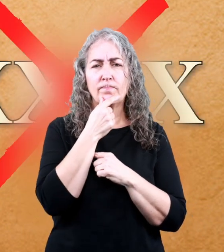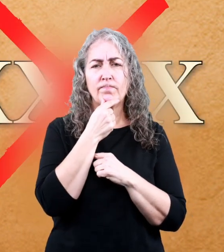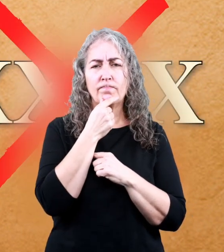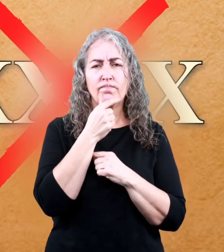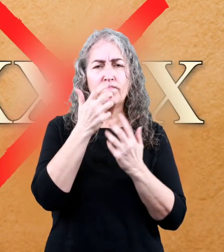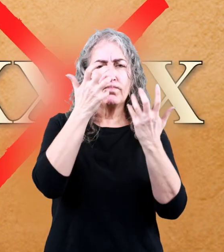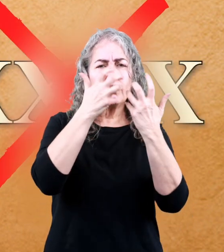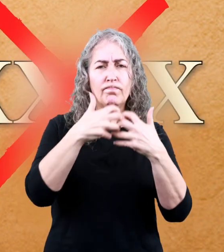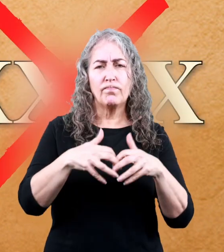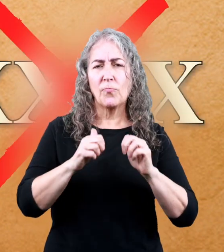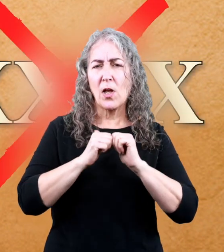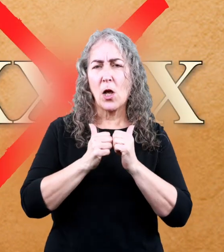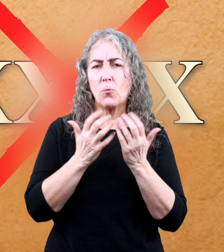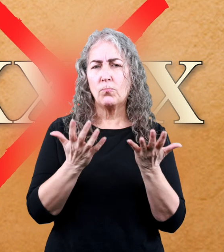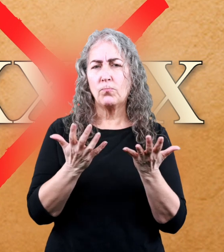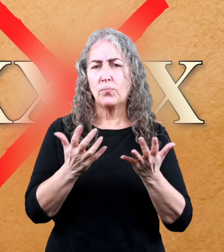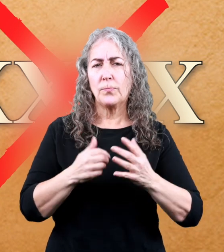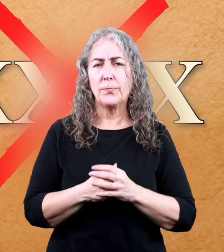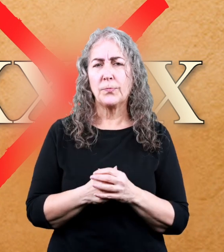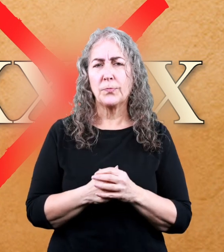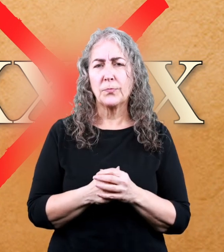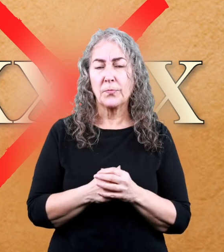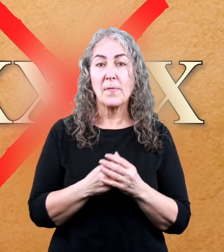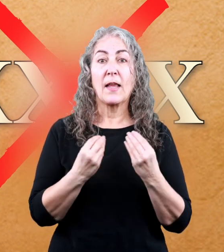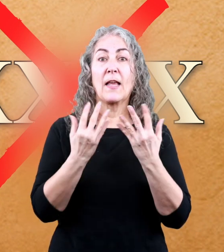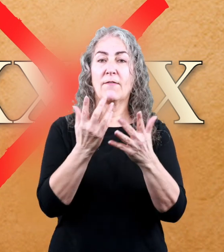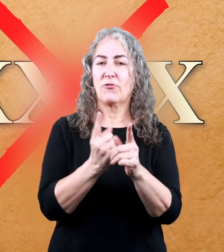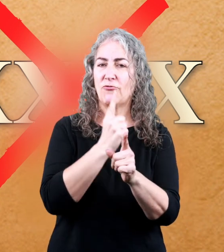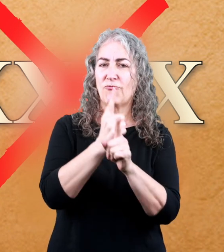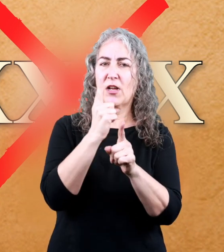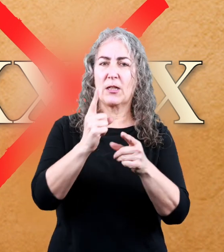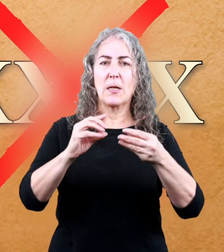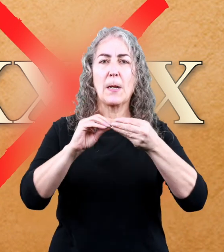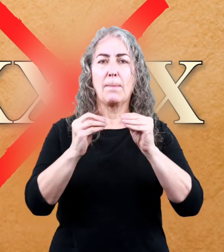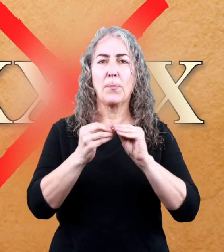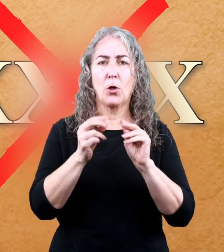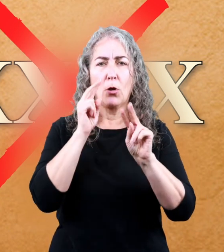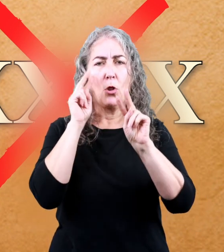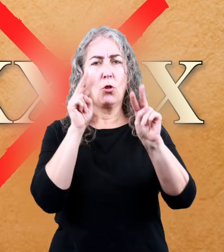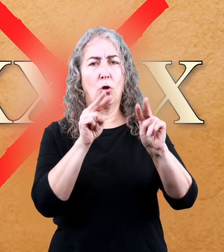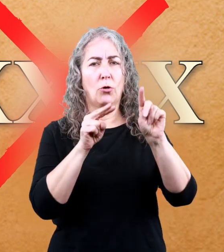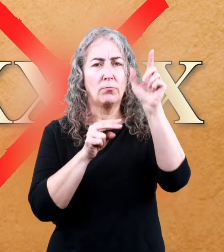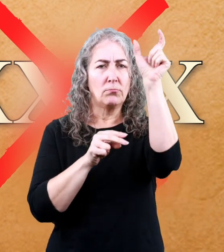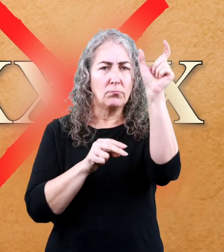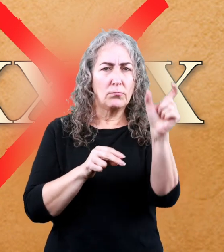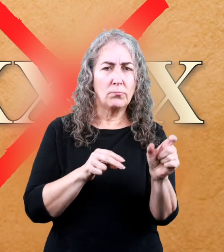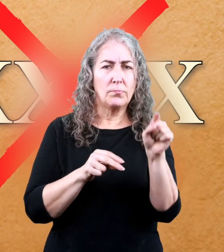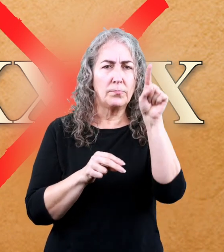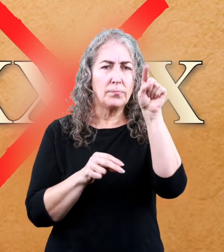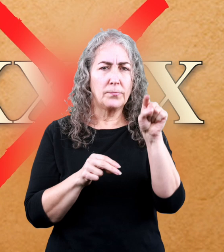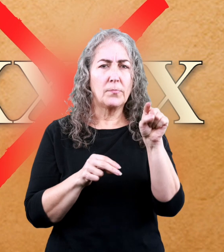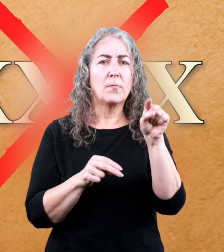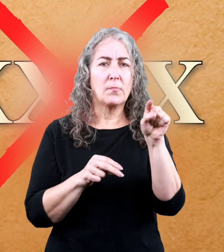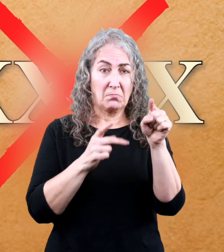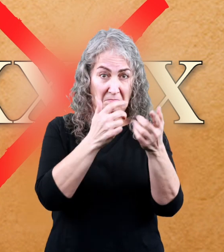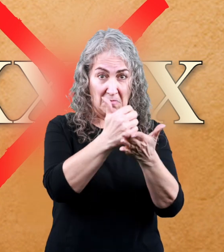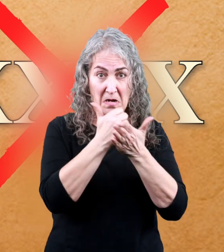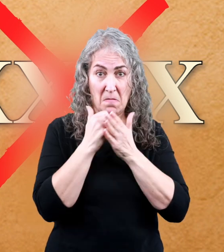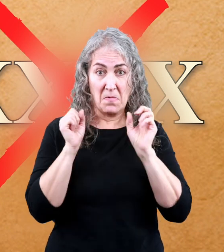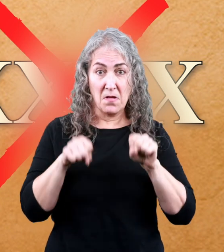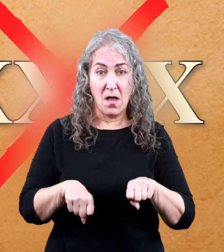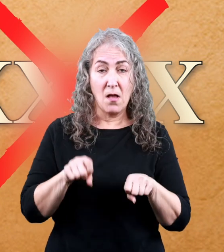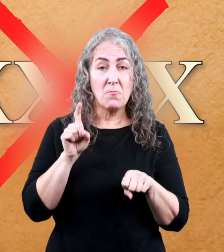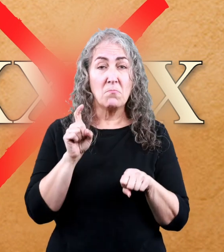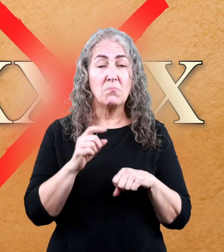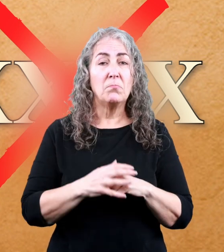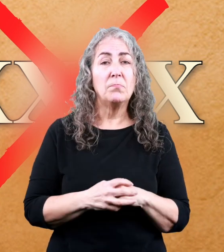x's. We need to see what combination of Roman numerals will give us the correct number. Let's look at our next numeral and